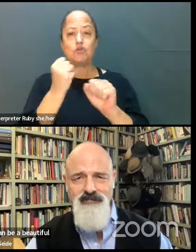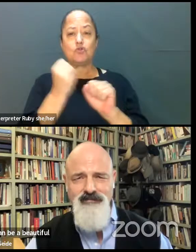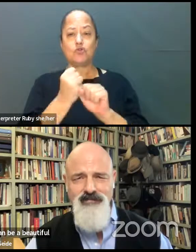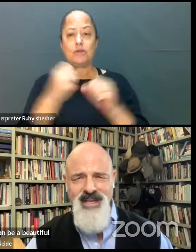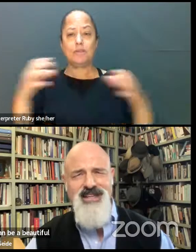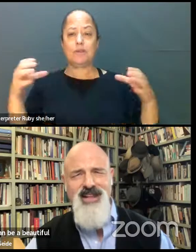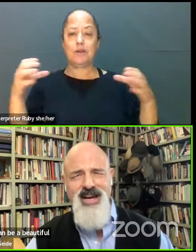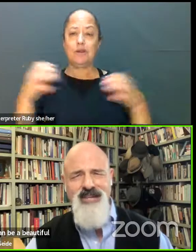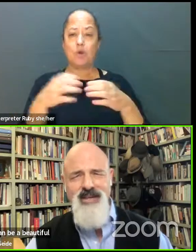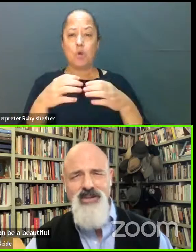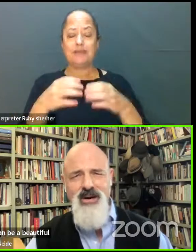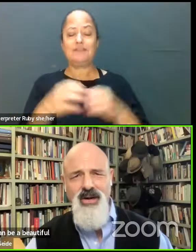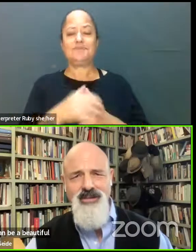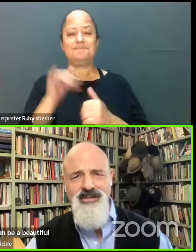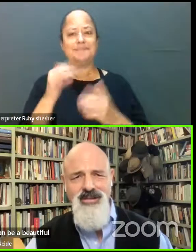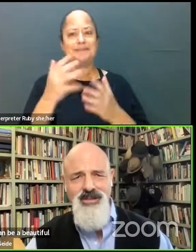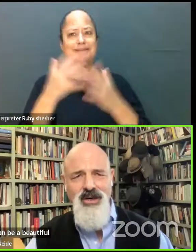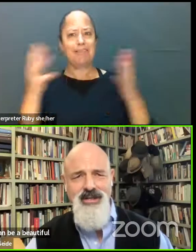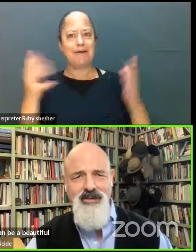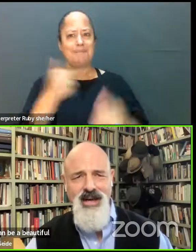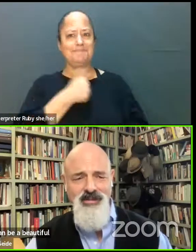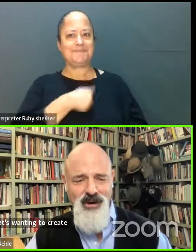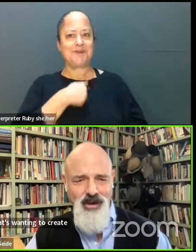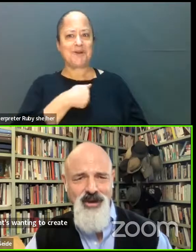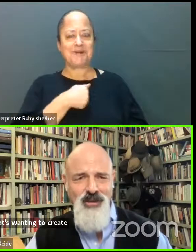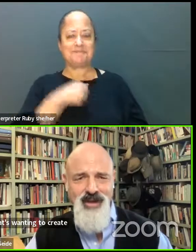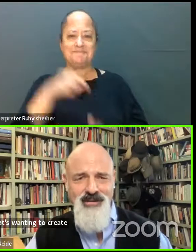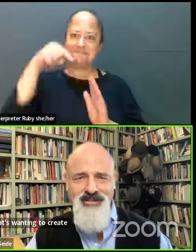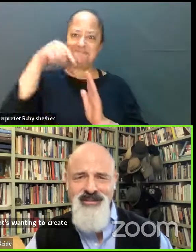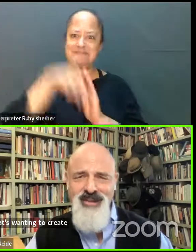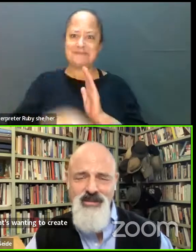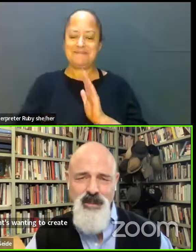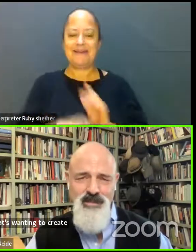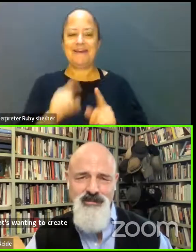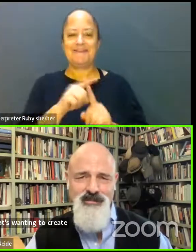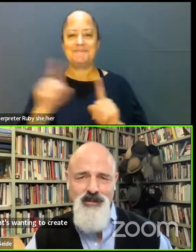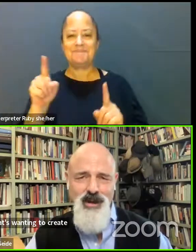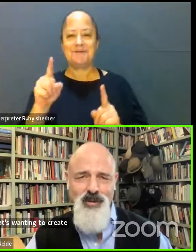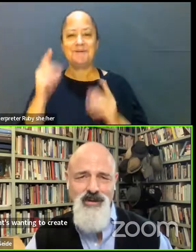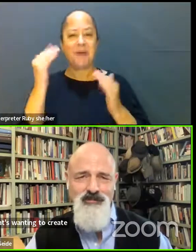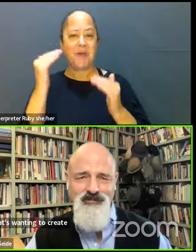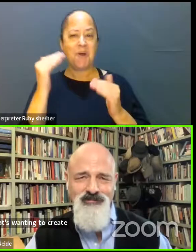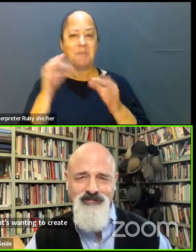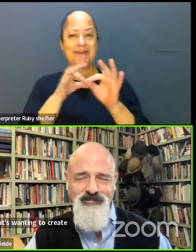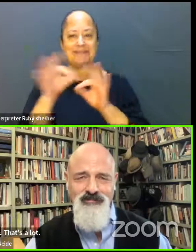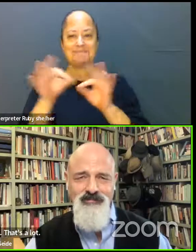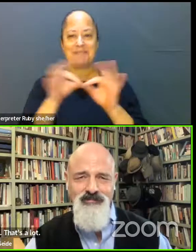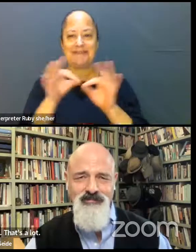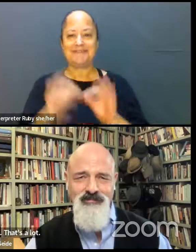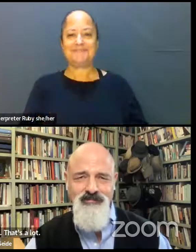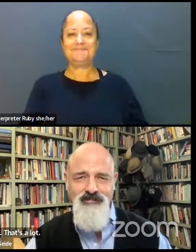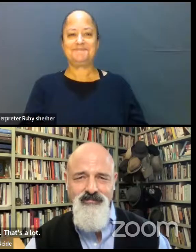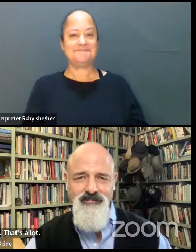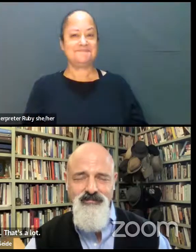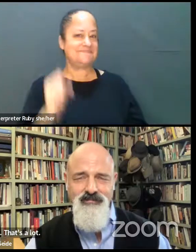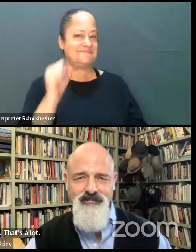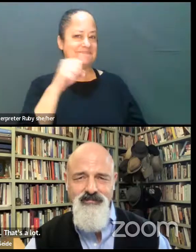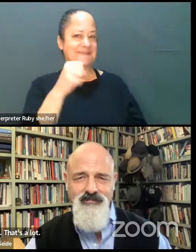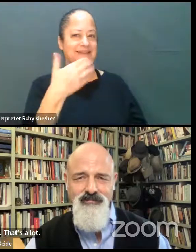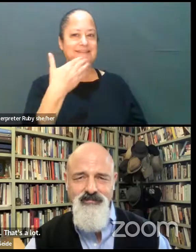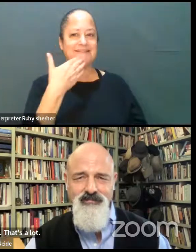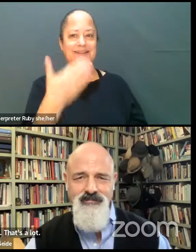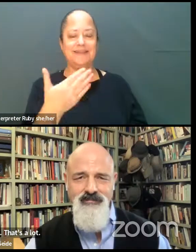cooperation. That's a lot. I'm sorry. I just took a deep dive there, but I hope that that explains it in some kind of way. Yeah, absolutely.